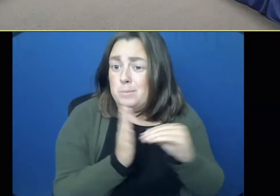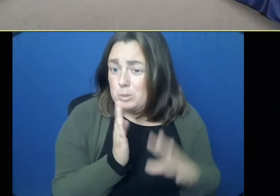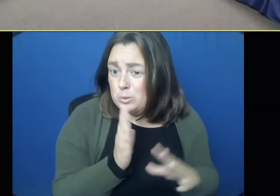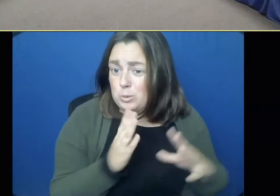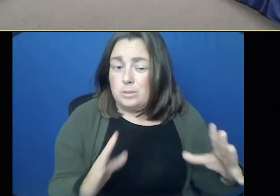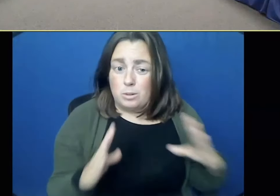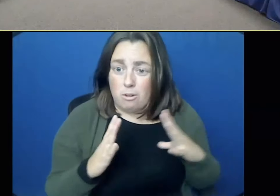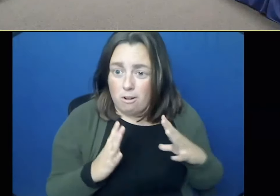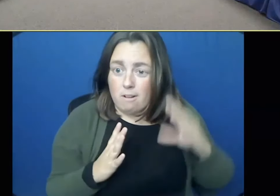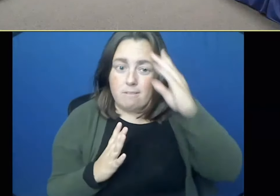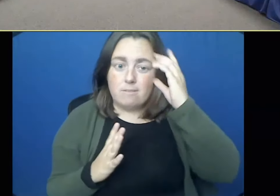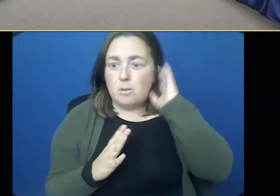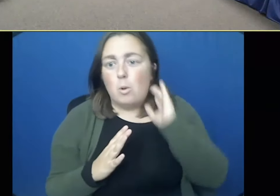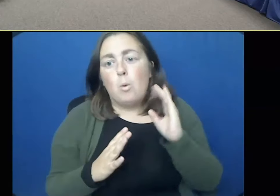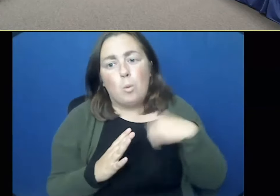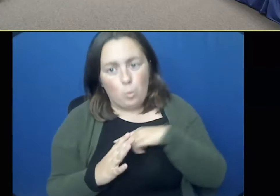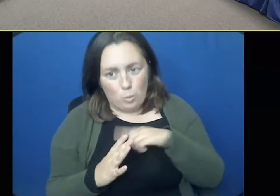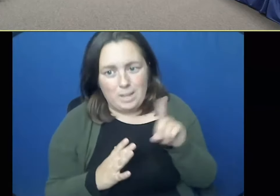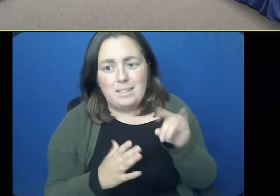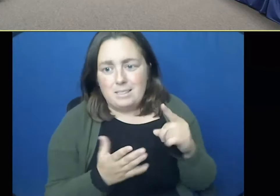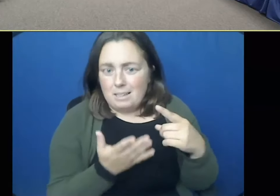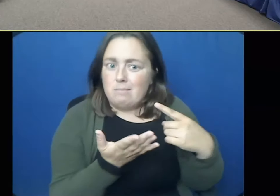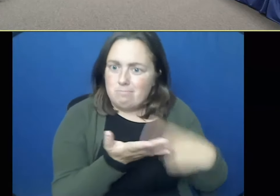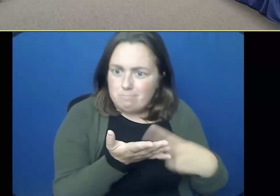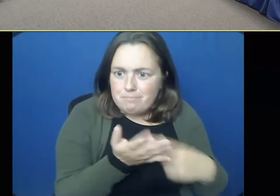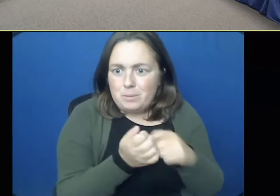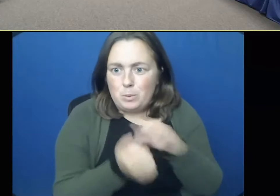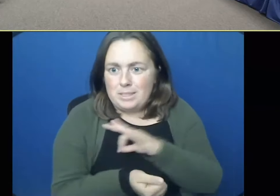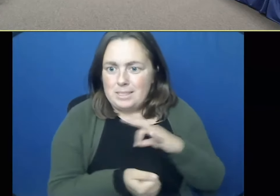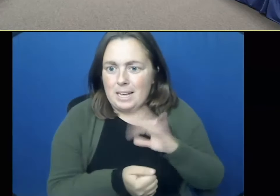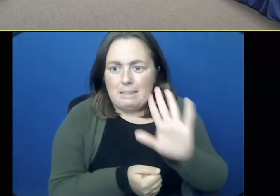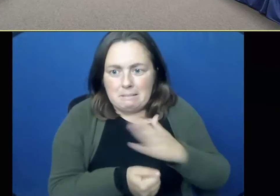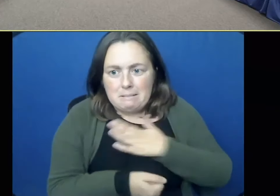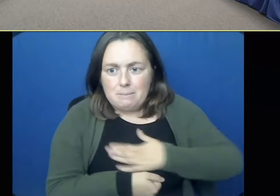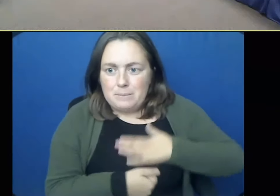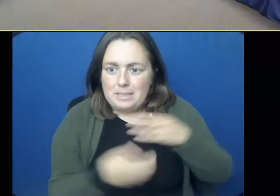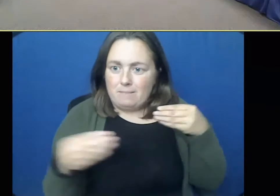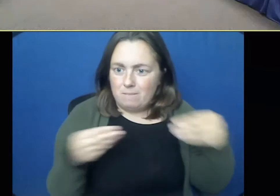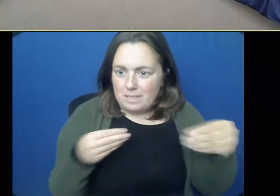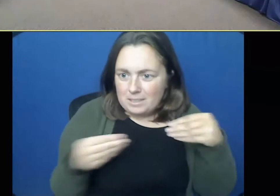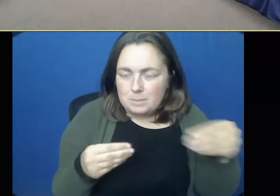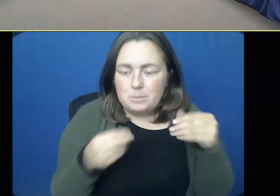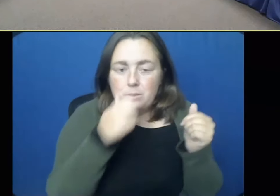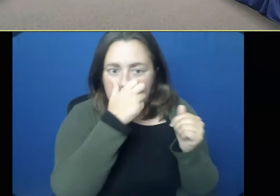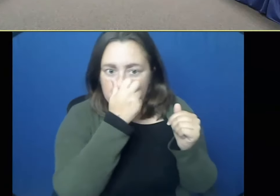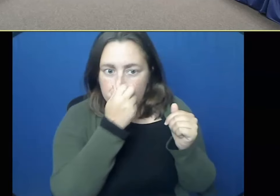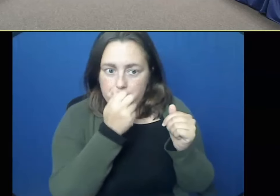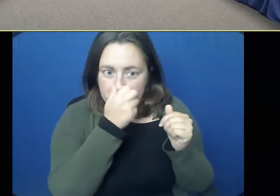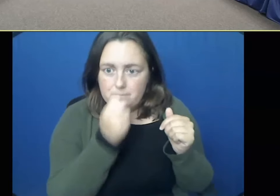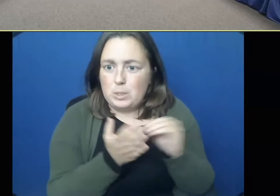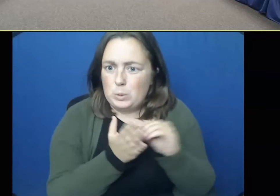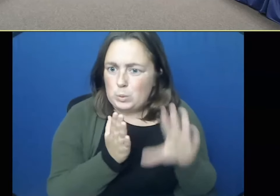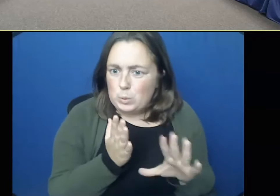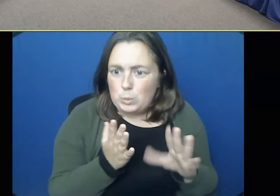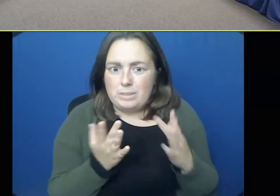having some flexibility with the students that have been out in certain parts of town. Um, when I came into this meeting, we were finally under